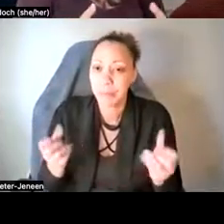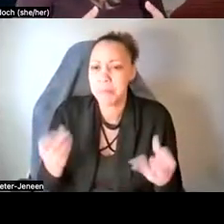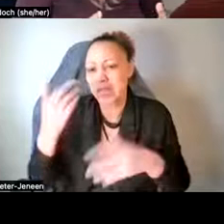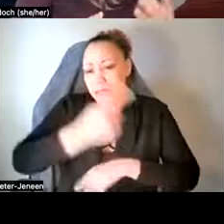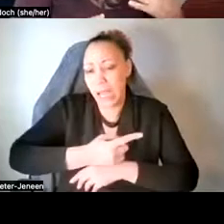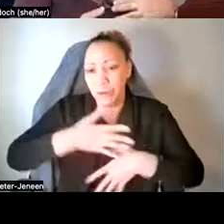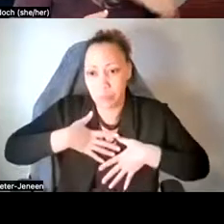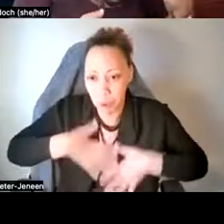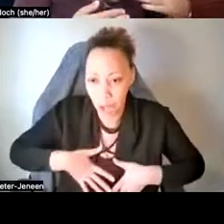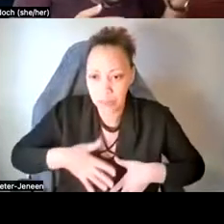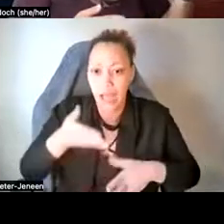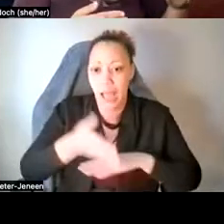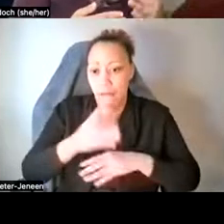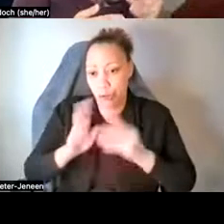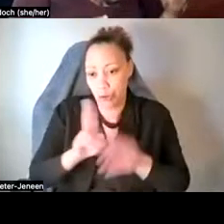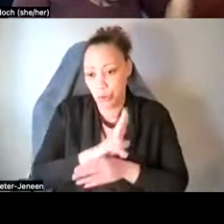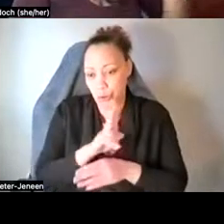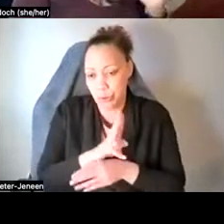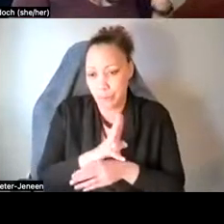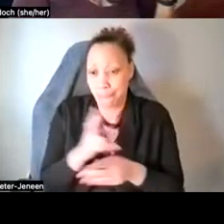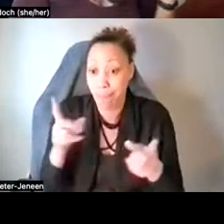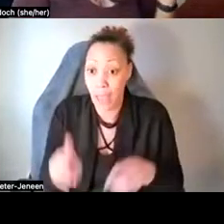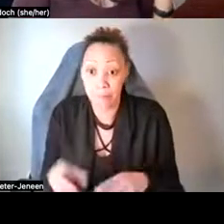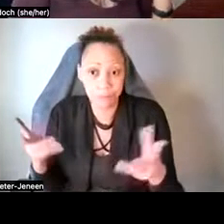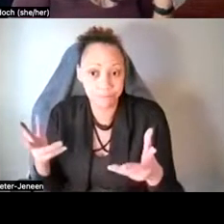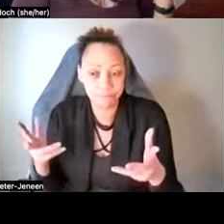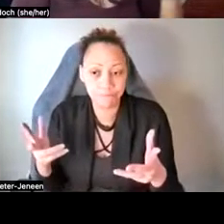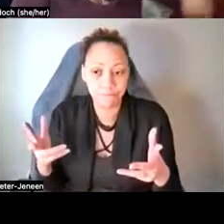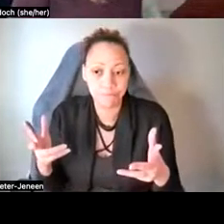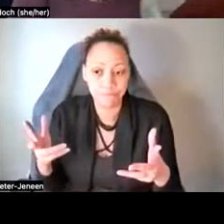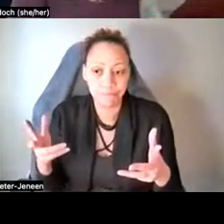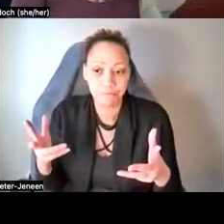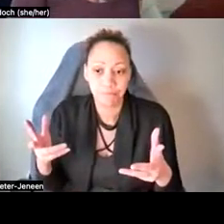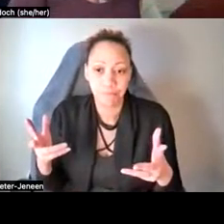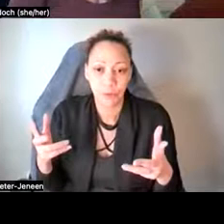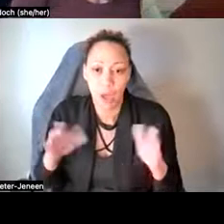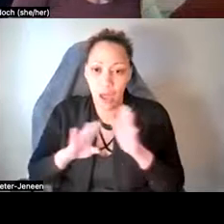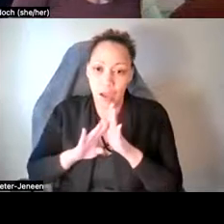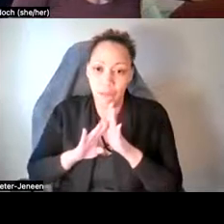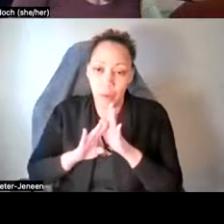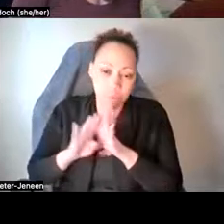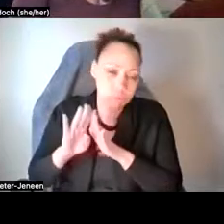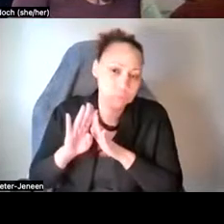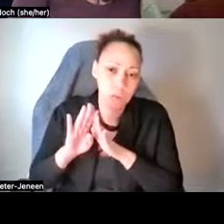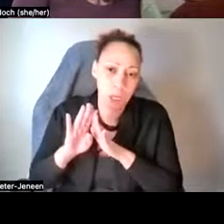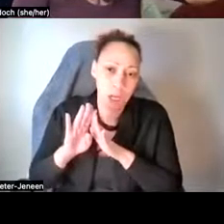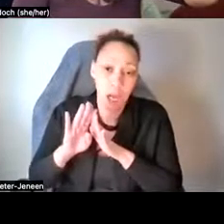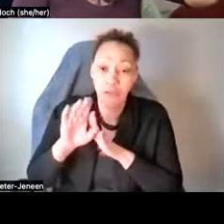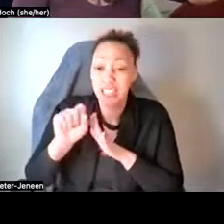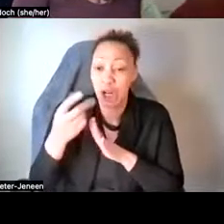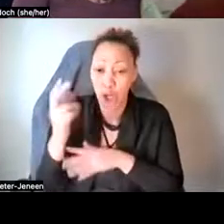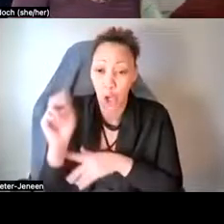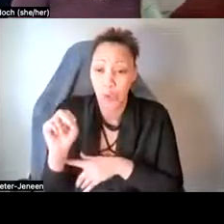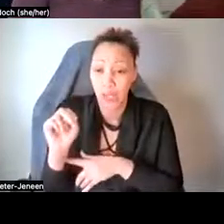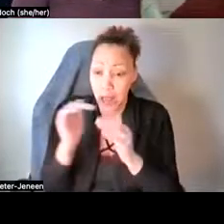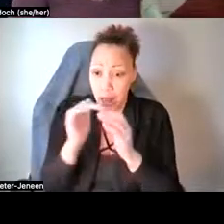after its use. So what occurs is, um, there's, uh, a spike in your serotonin levels when you take